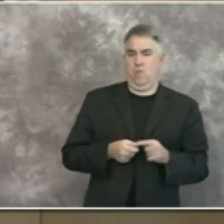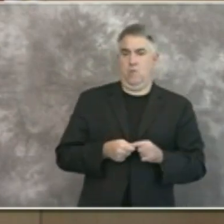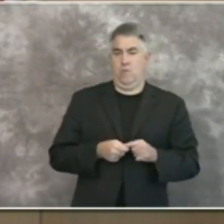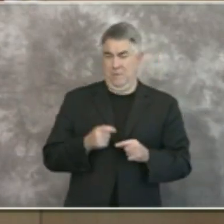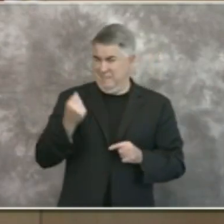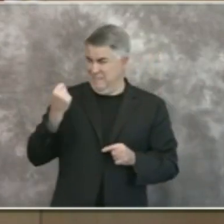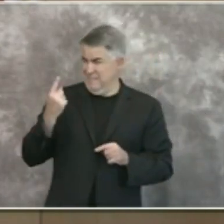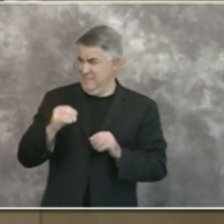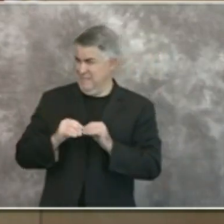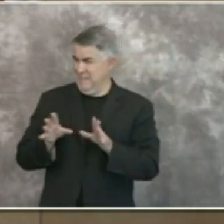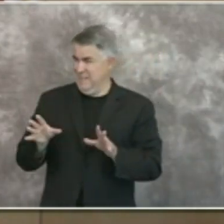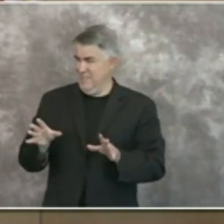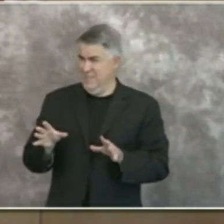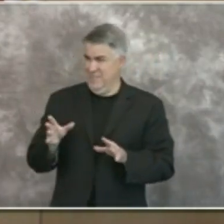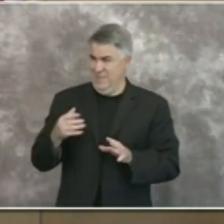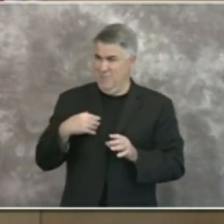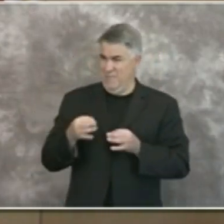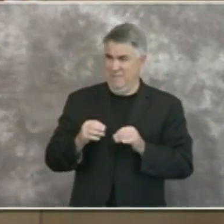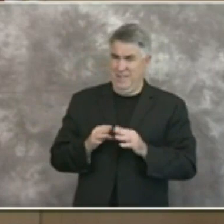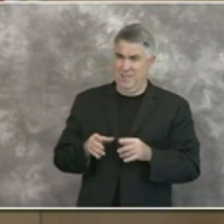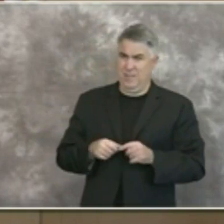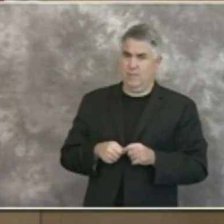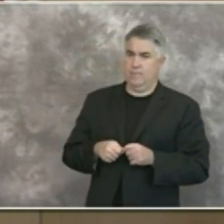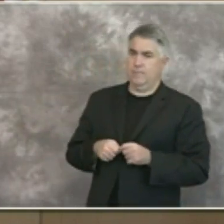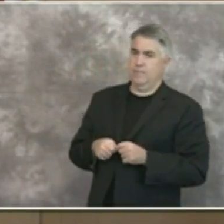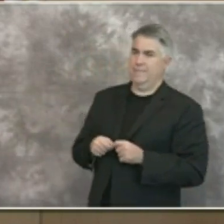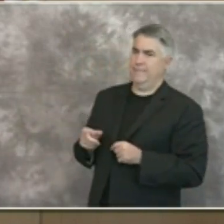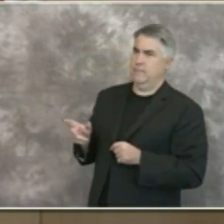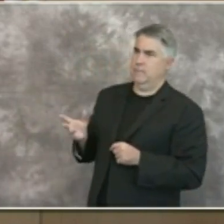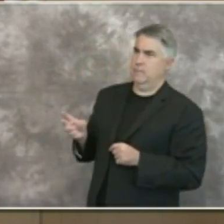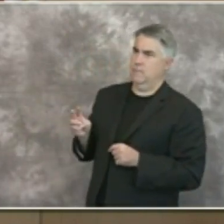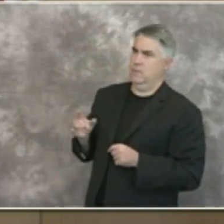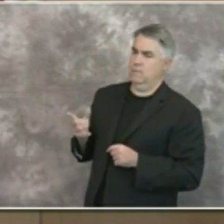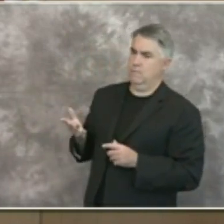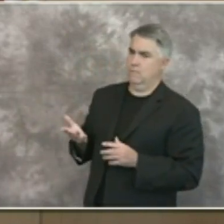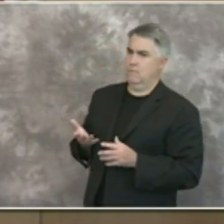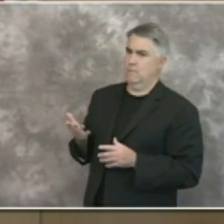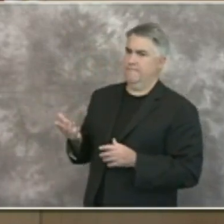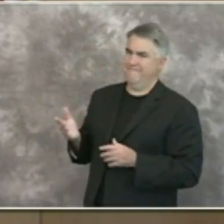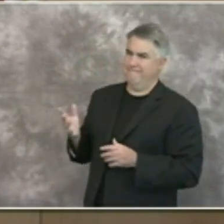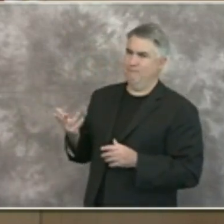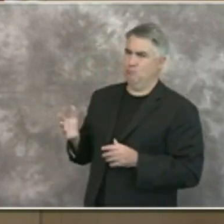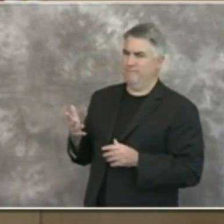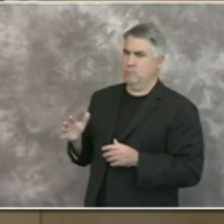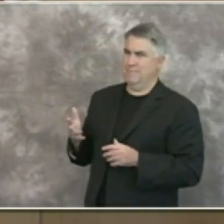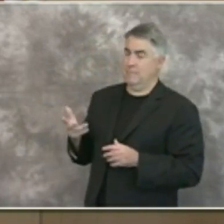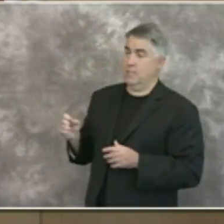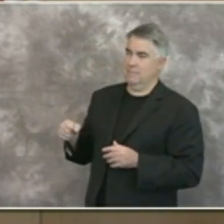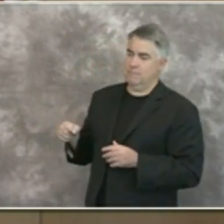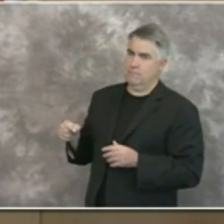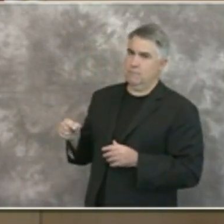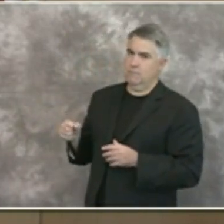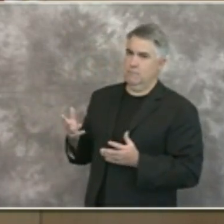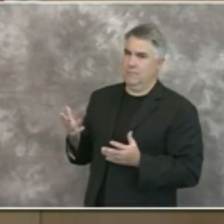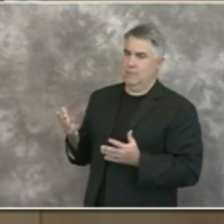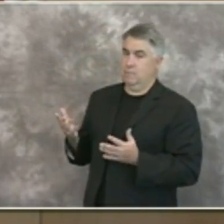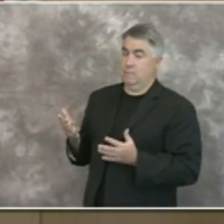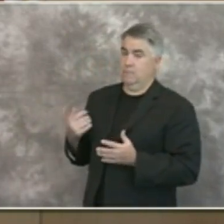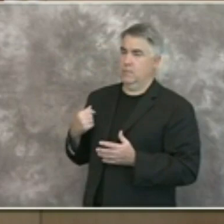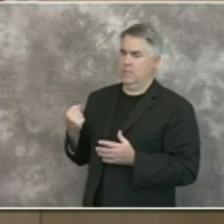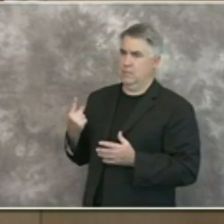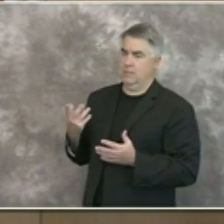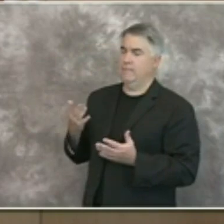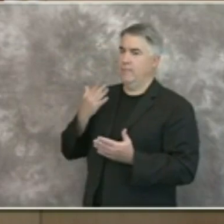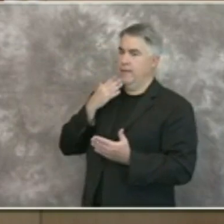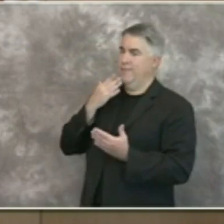further well i i i i actually had yes i understand those things i appreciate that